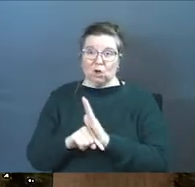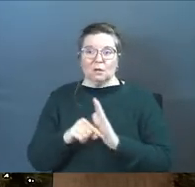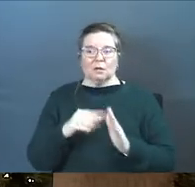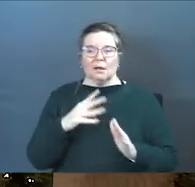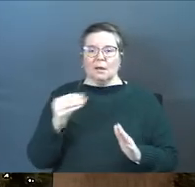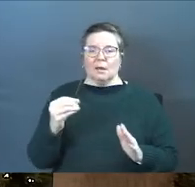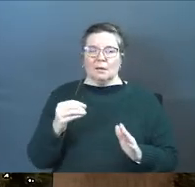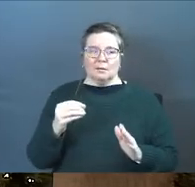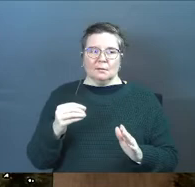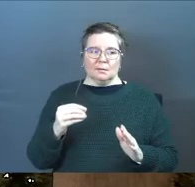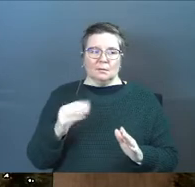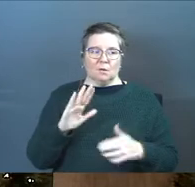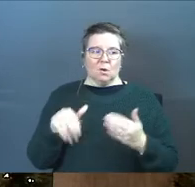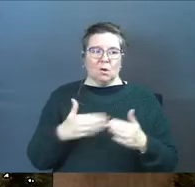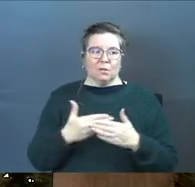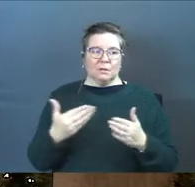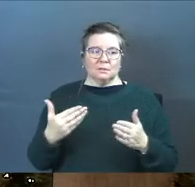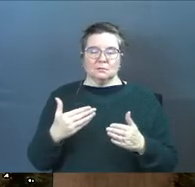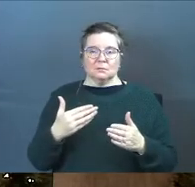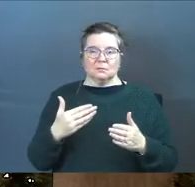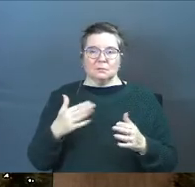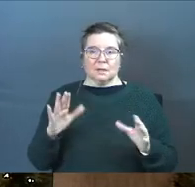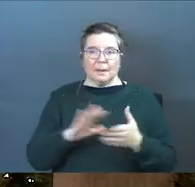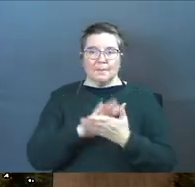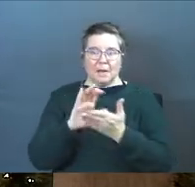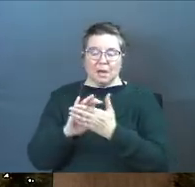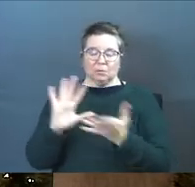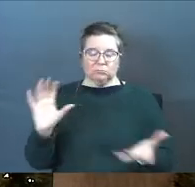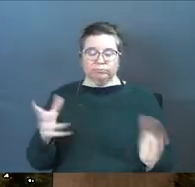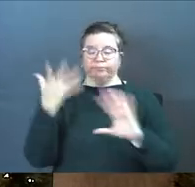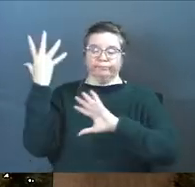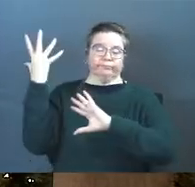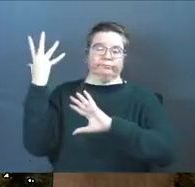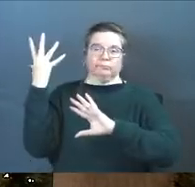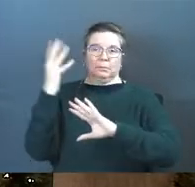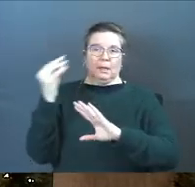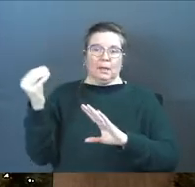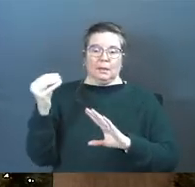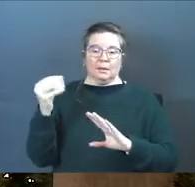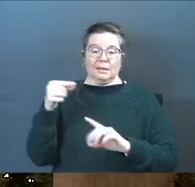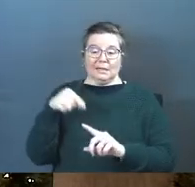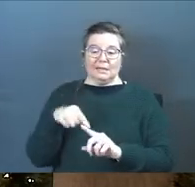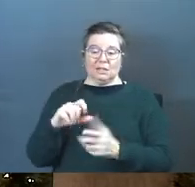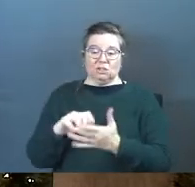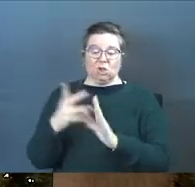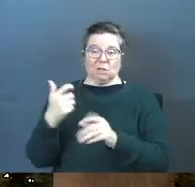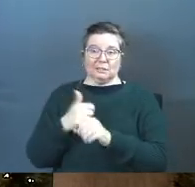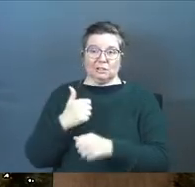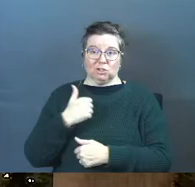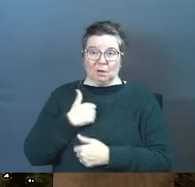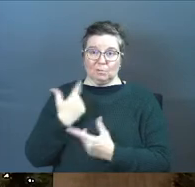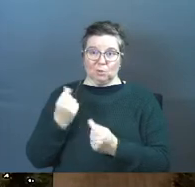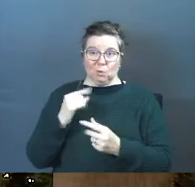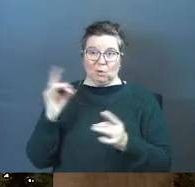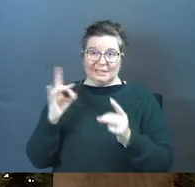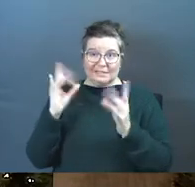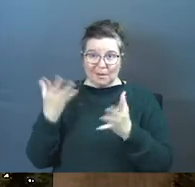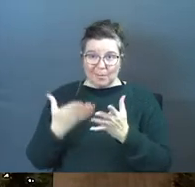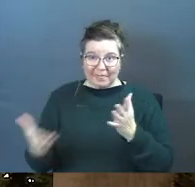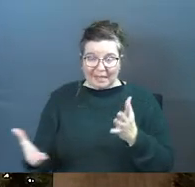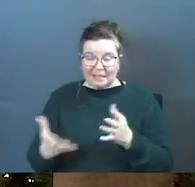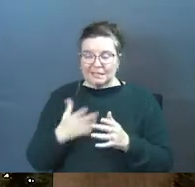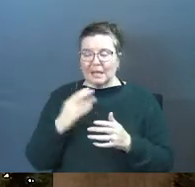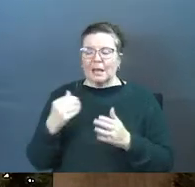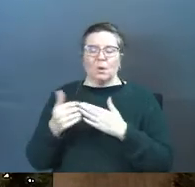killed and all these you know all these marriages blown apart and he's caused his armies to do all these terrible